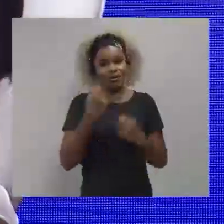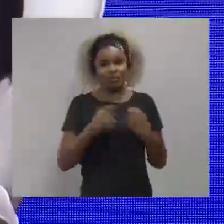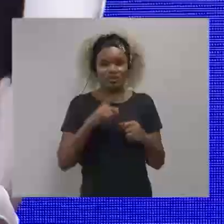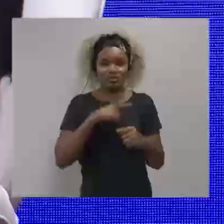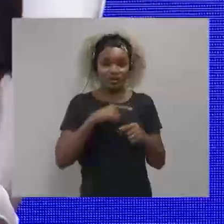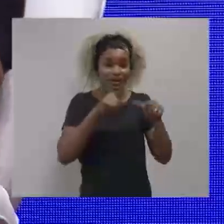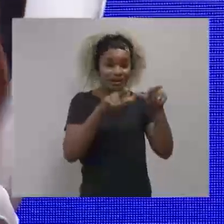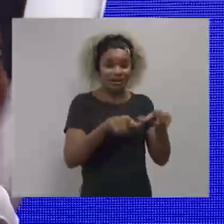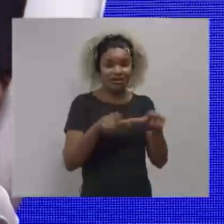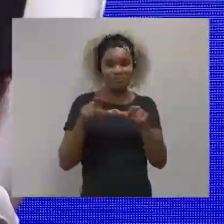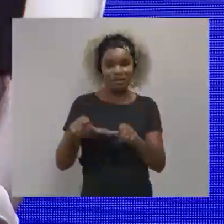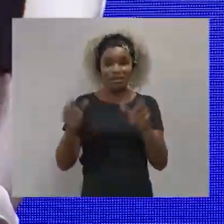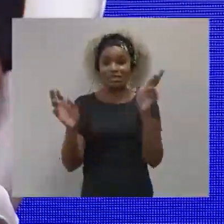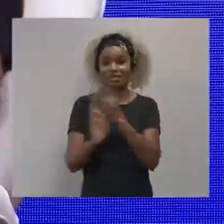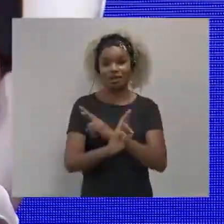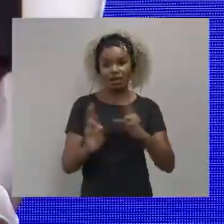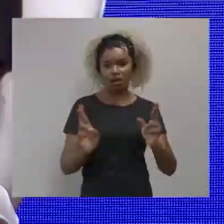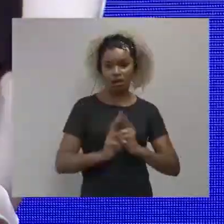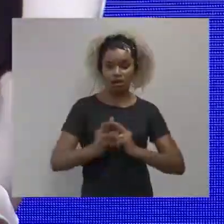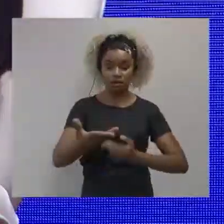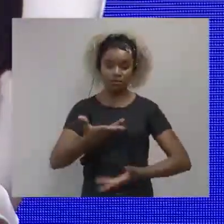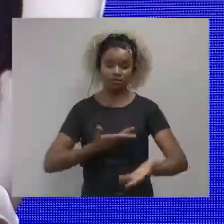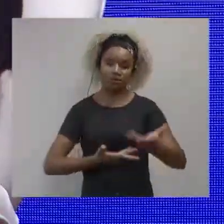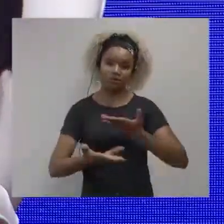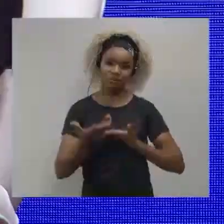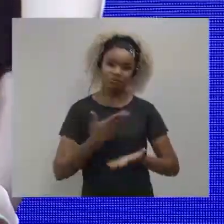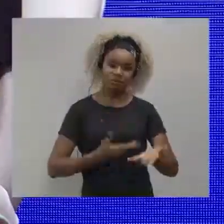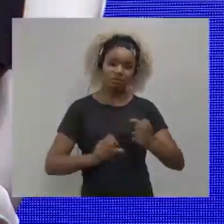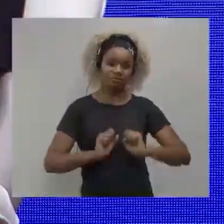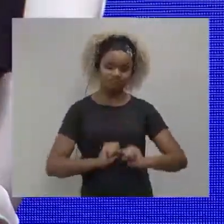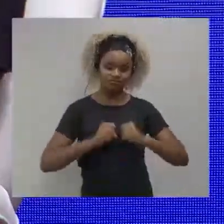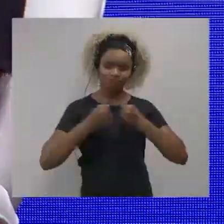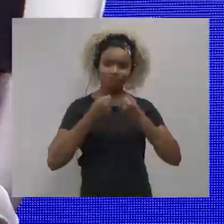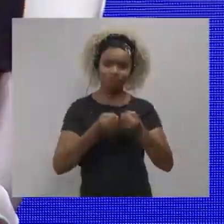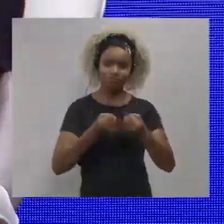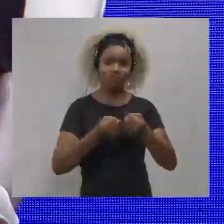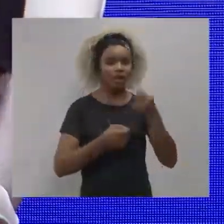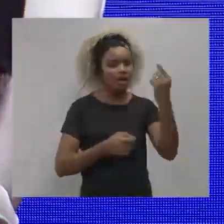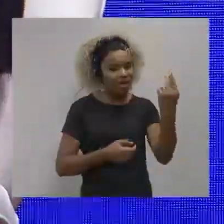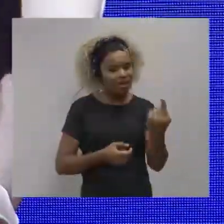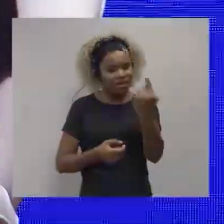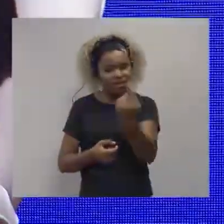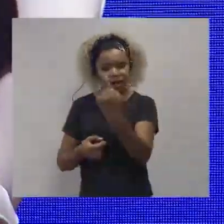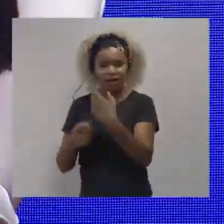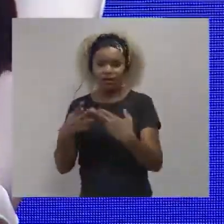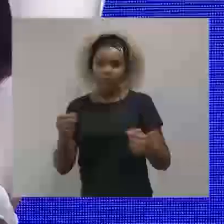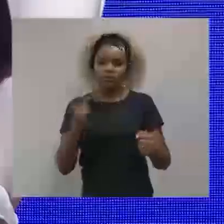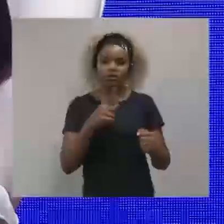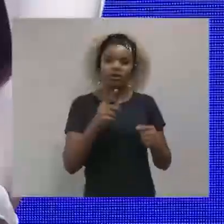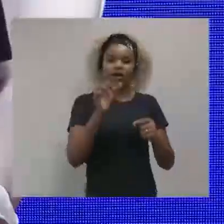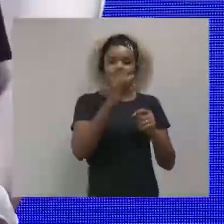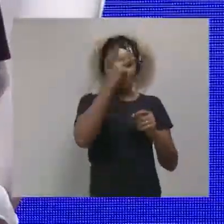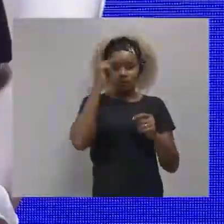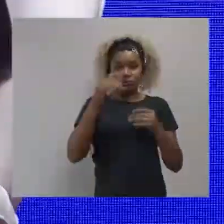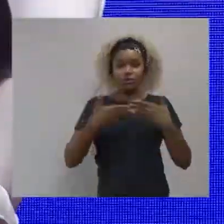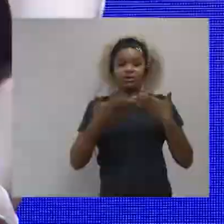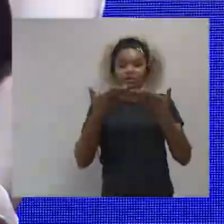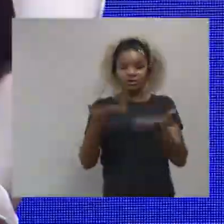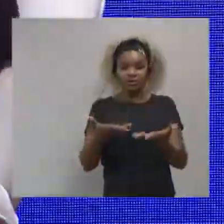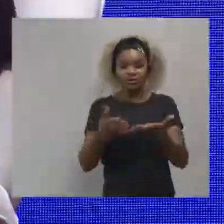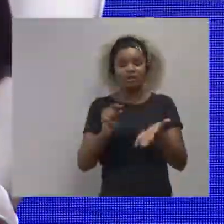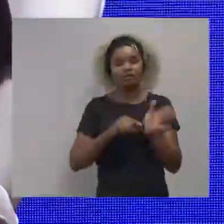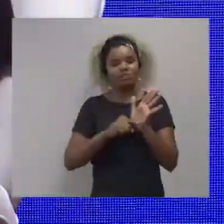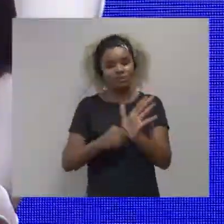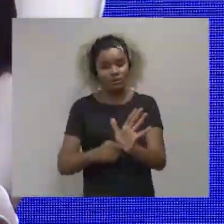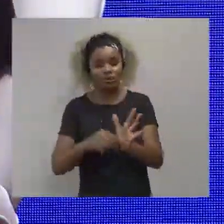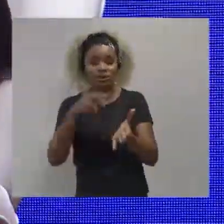let's think that we need environments of network and contributing of efforts. That each object, each strategy will